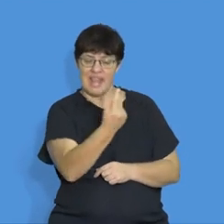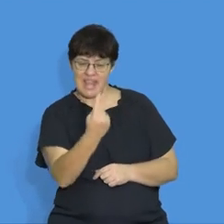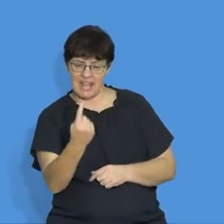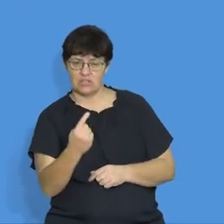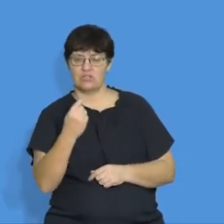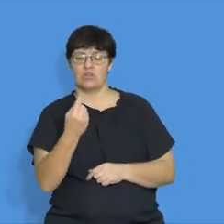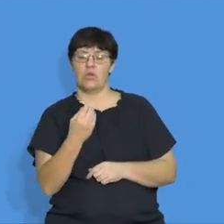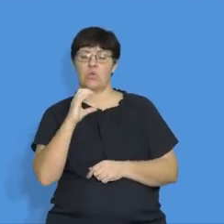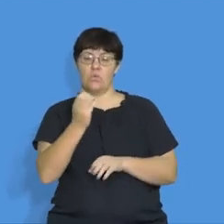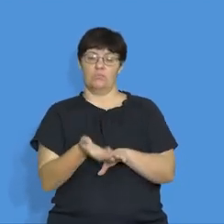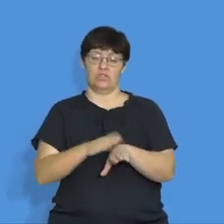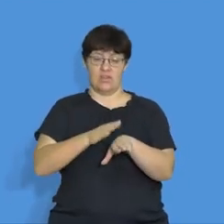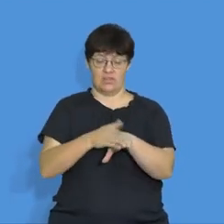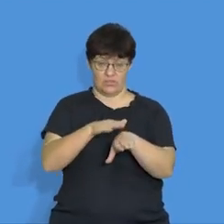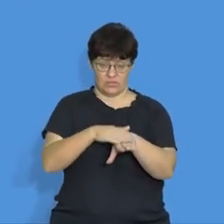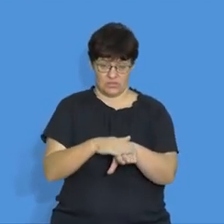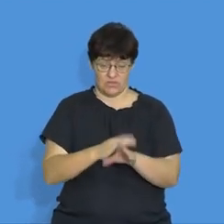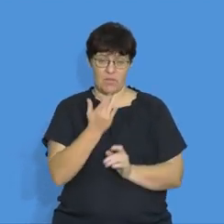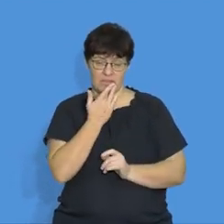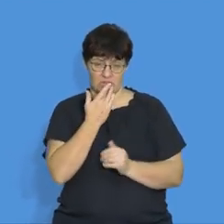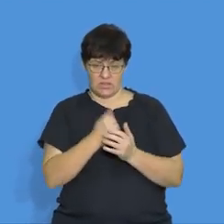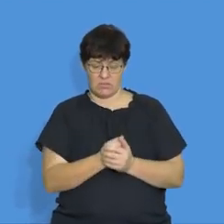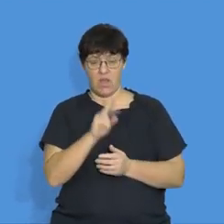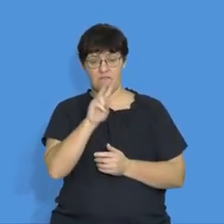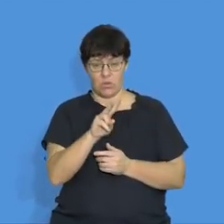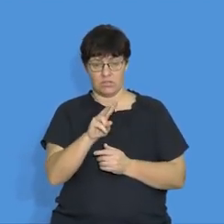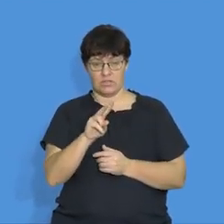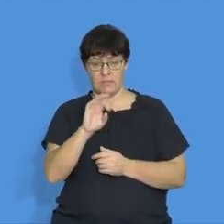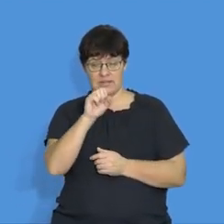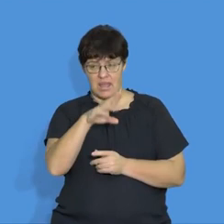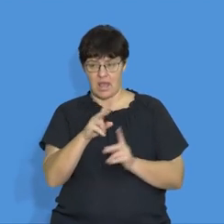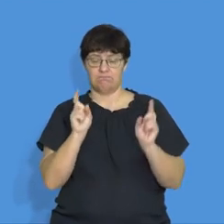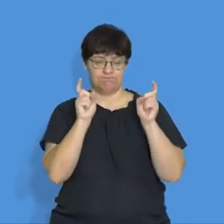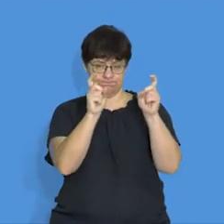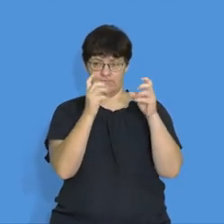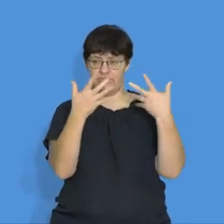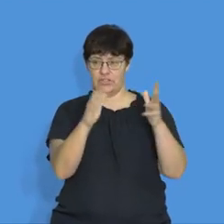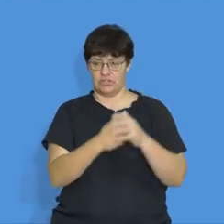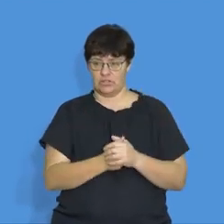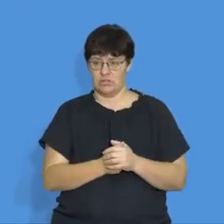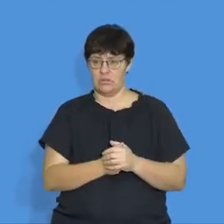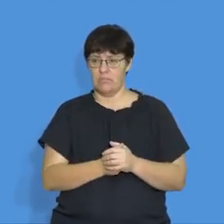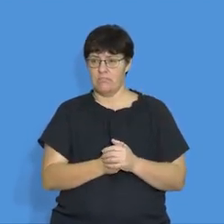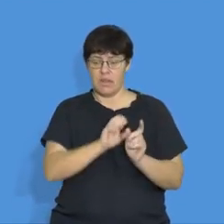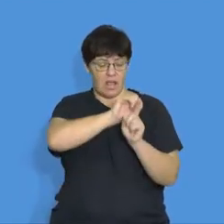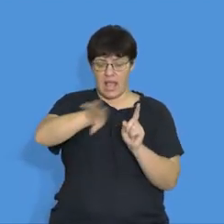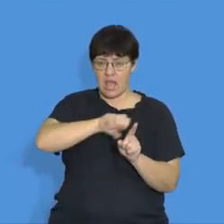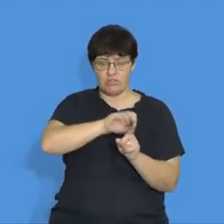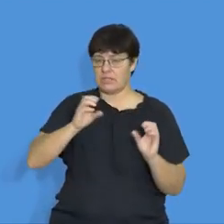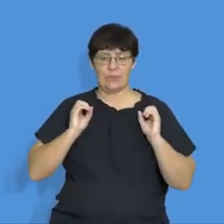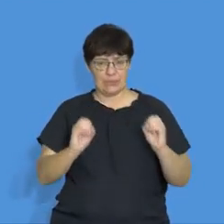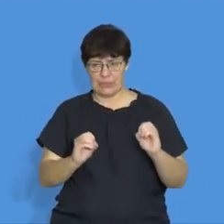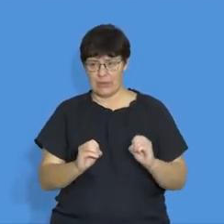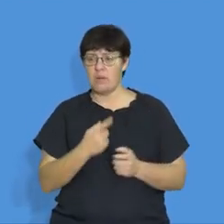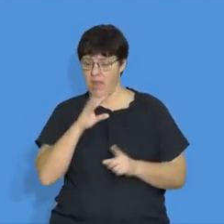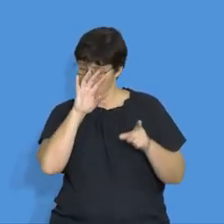across the battery because the voltmeter has been connected across the battery. So, when there is no current in this circuit, we want to